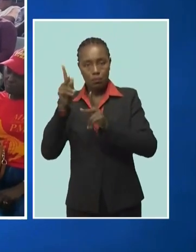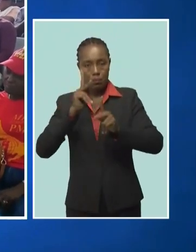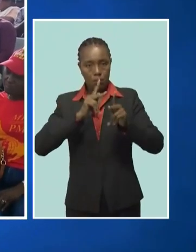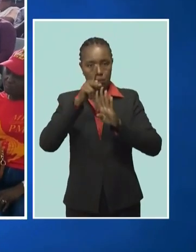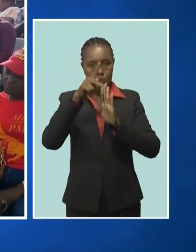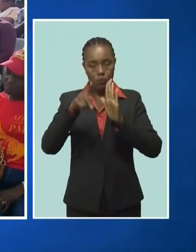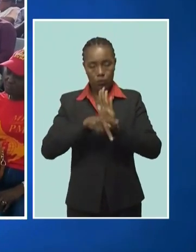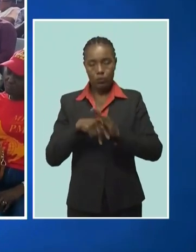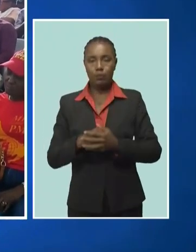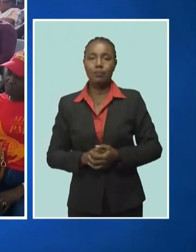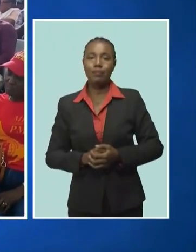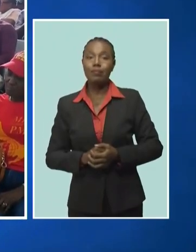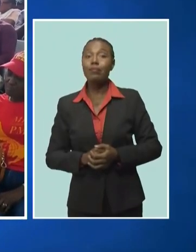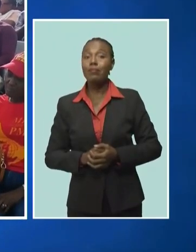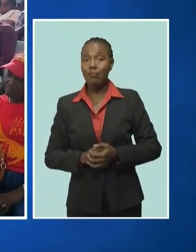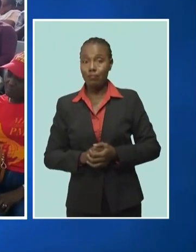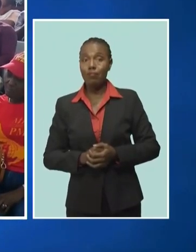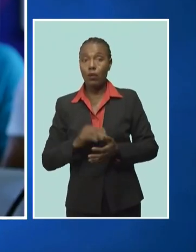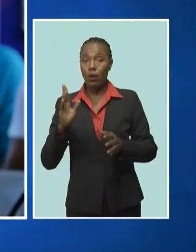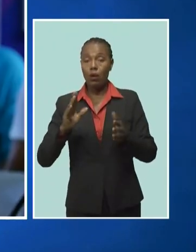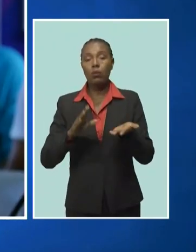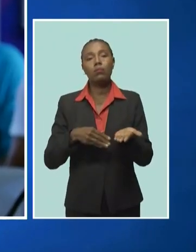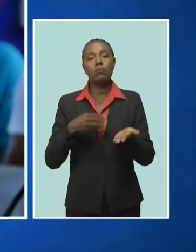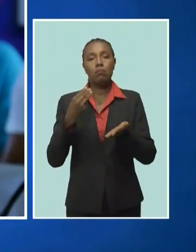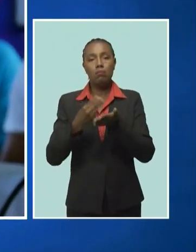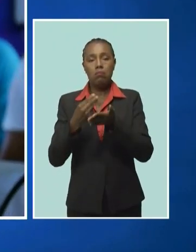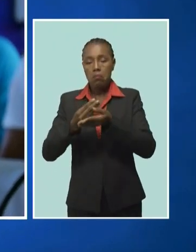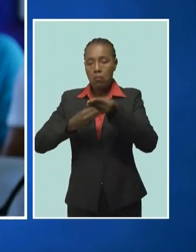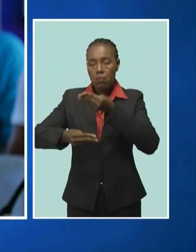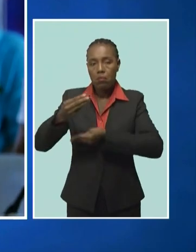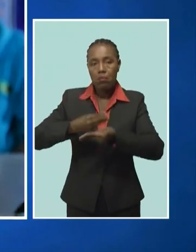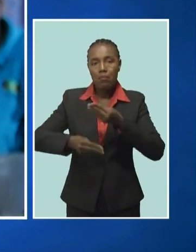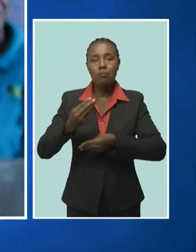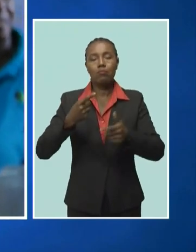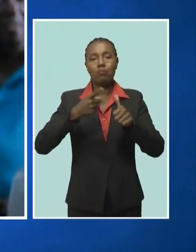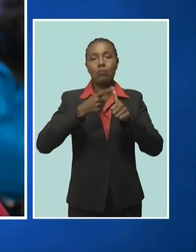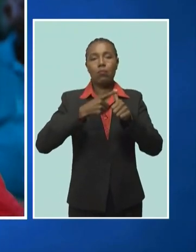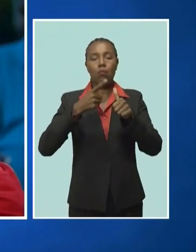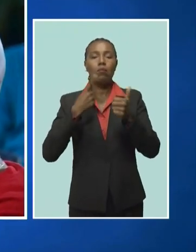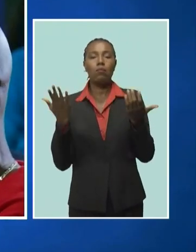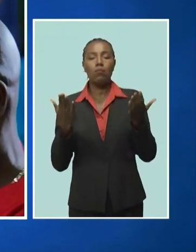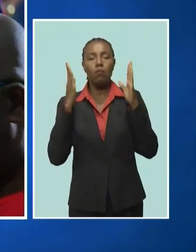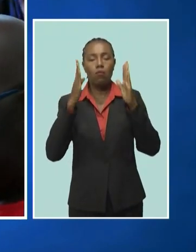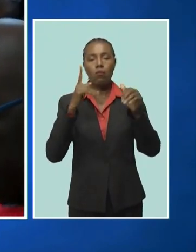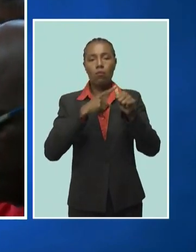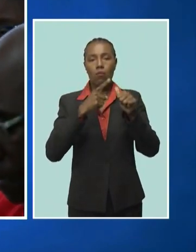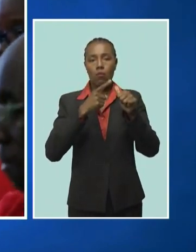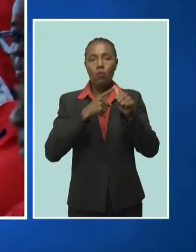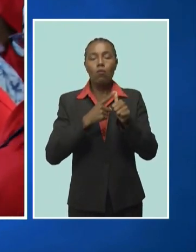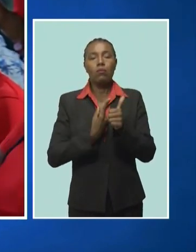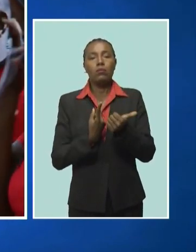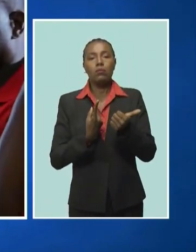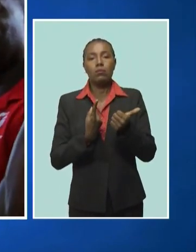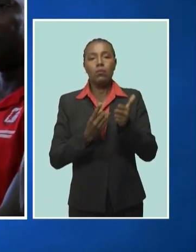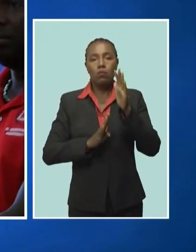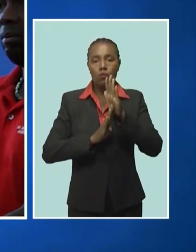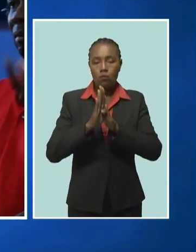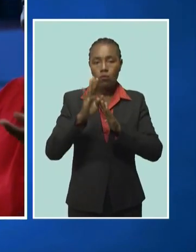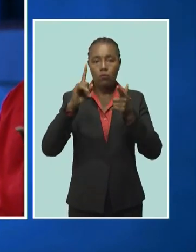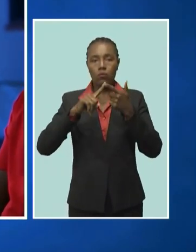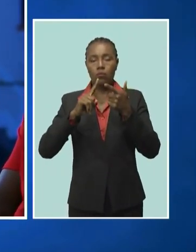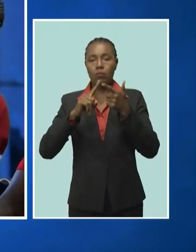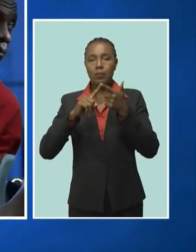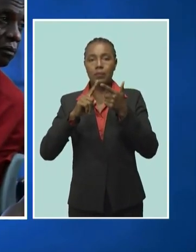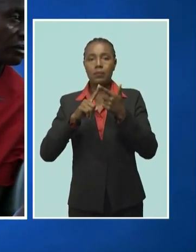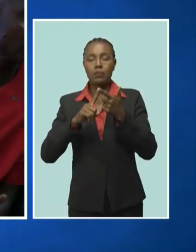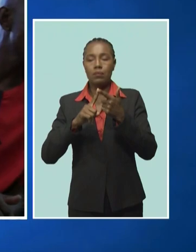was premised on three things. Growth, resiliency for Barbadians and Barbados, and people-centered. And people-centered